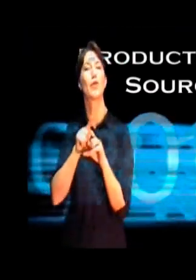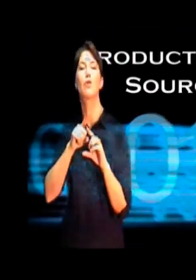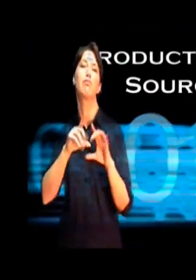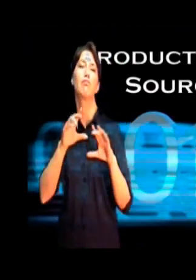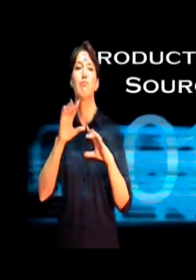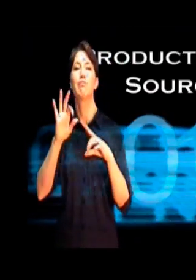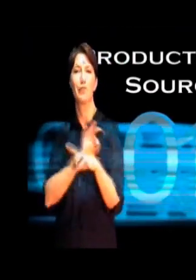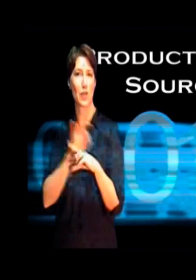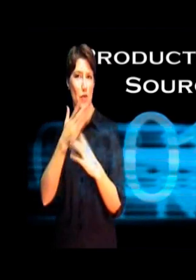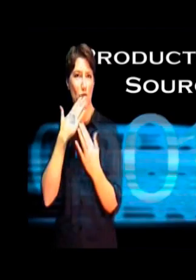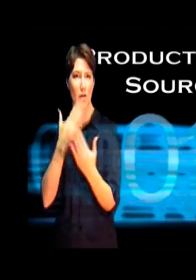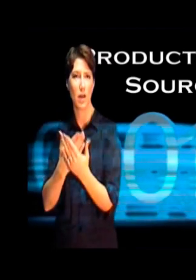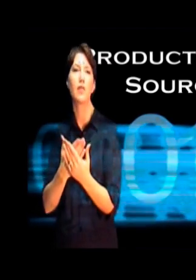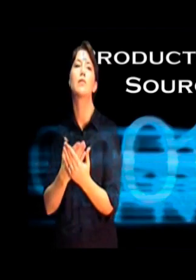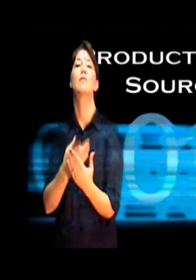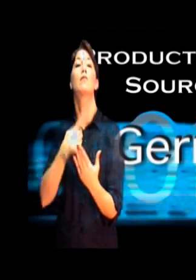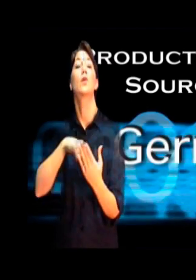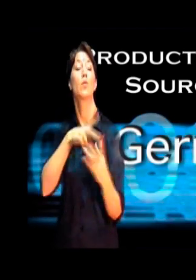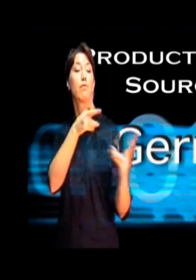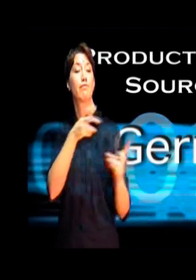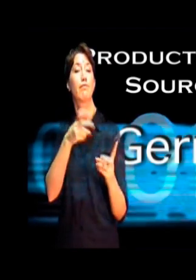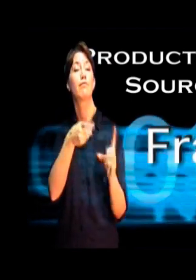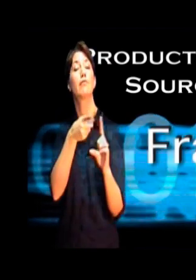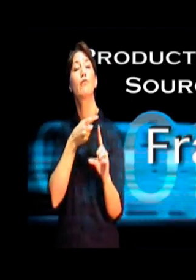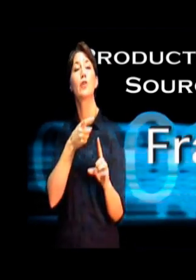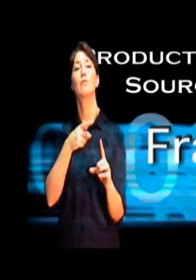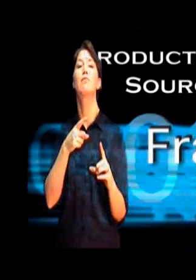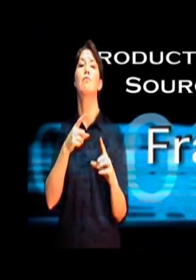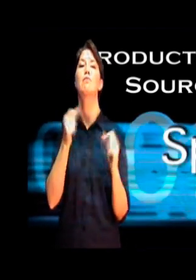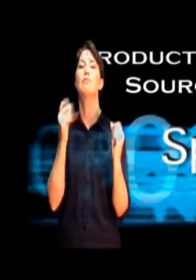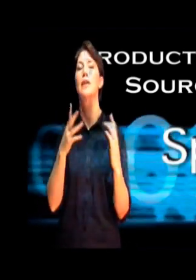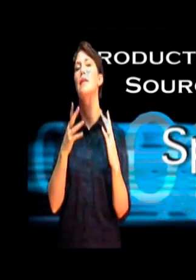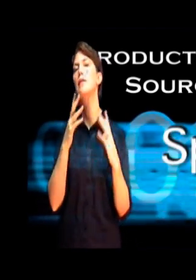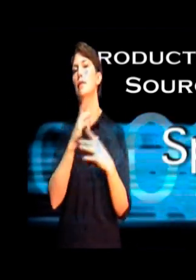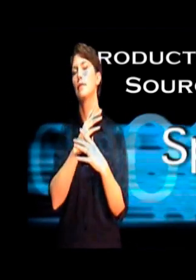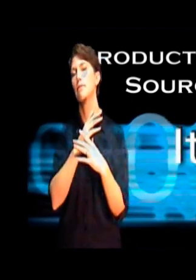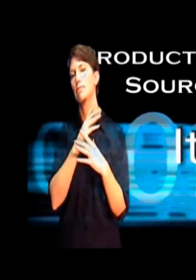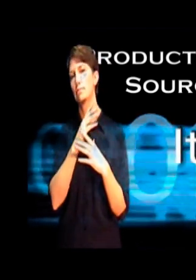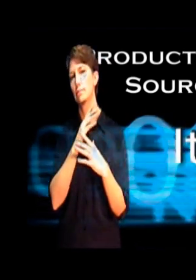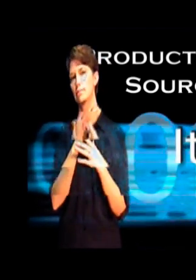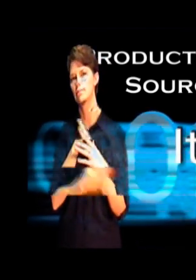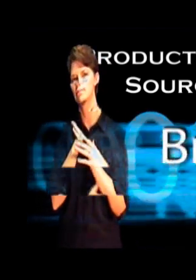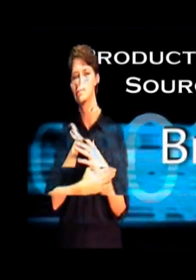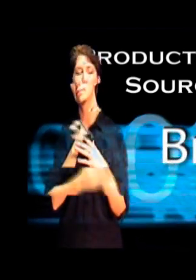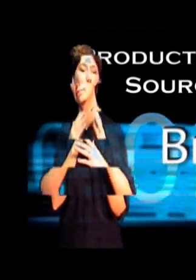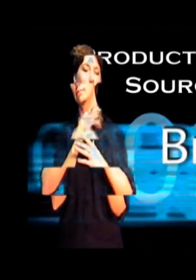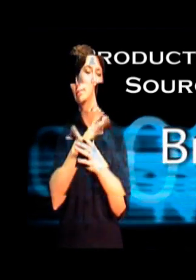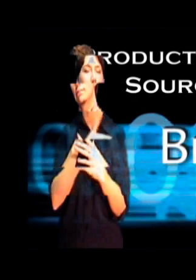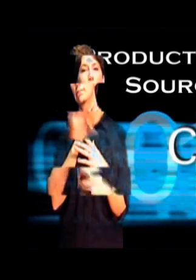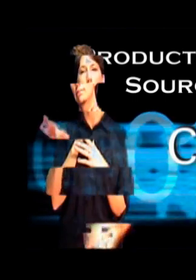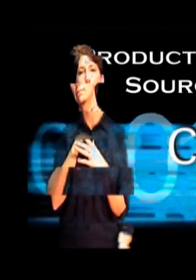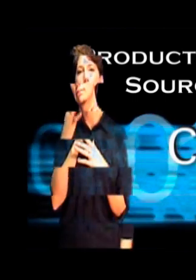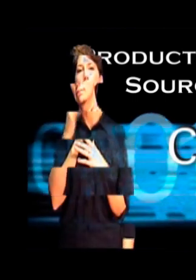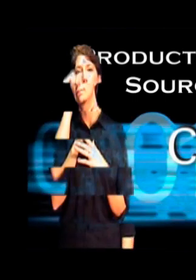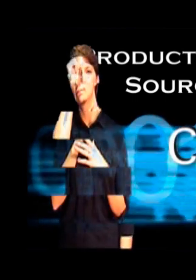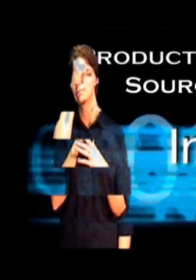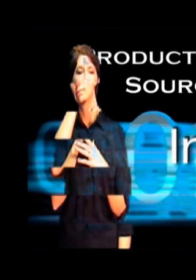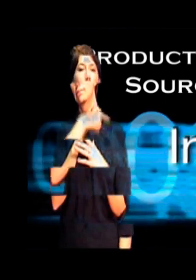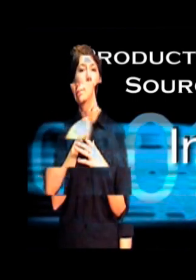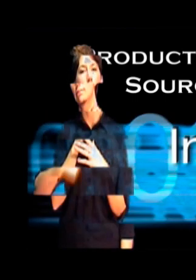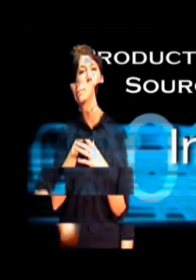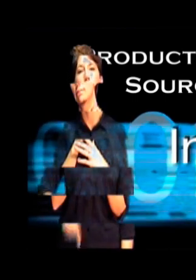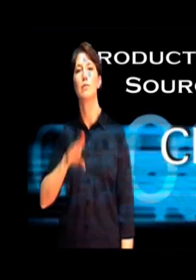are sourced from various countries, for example Germany, France, Spain, Italy, Brazil, Chile, India,